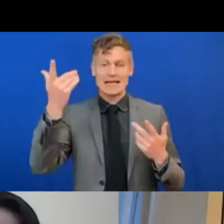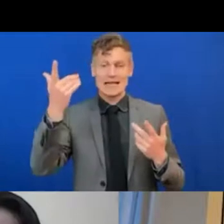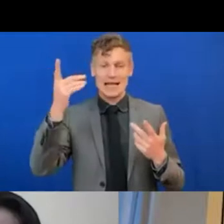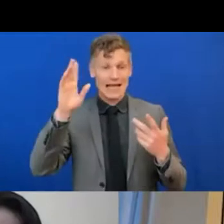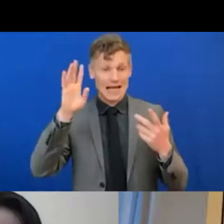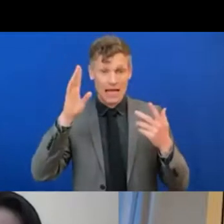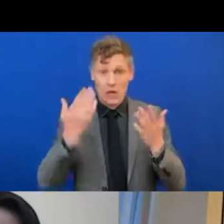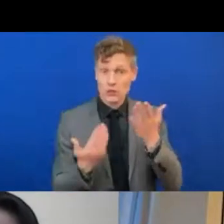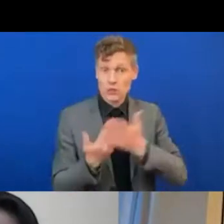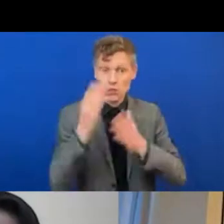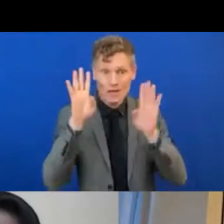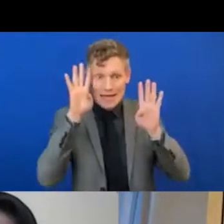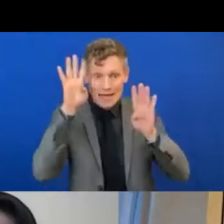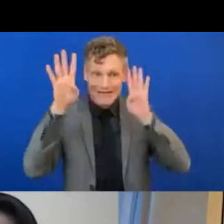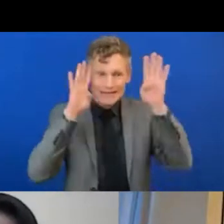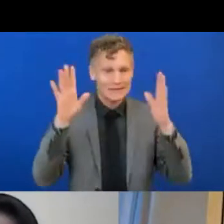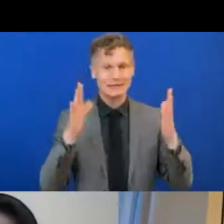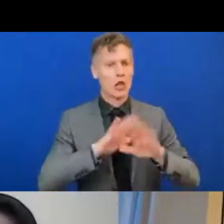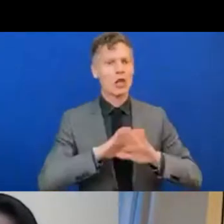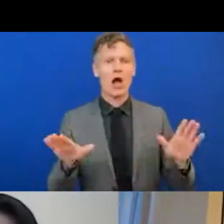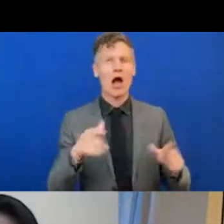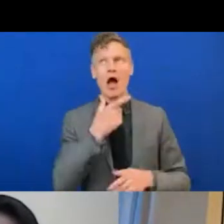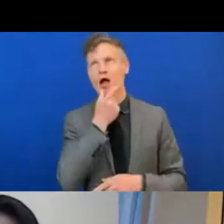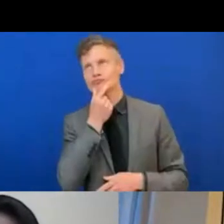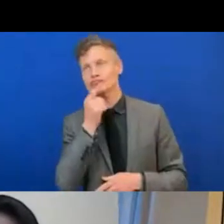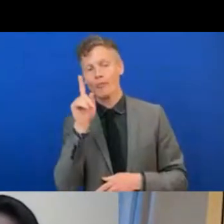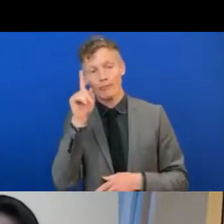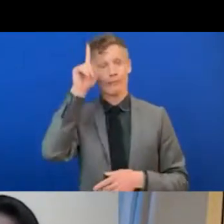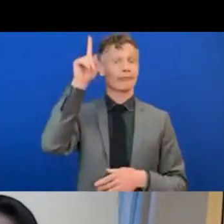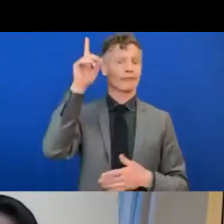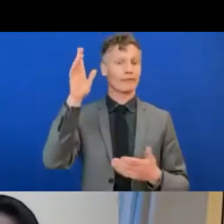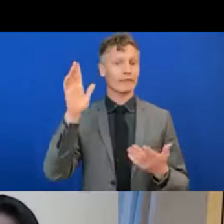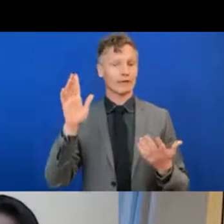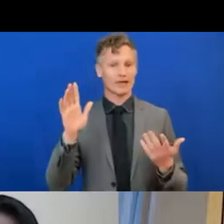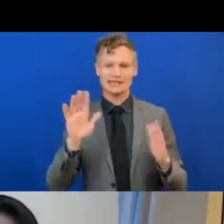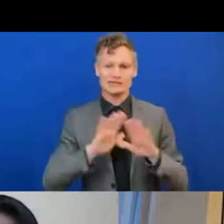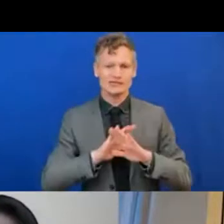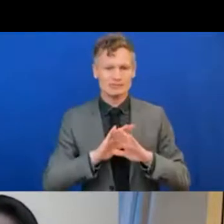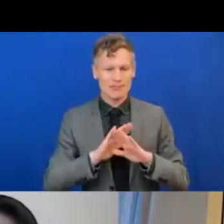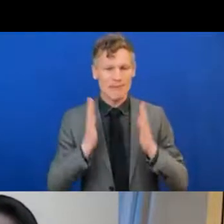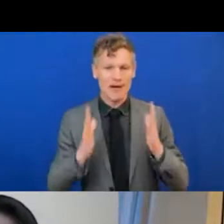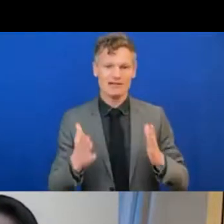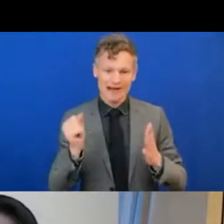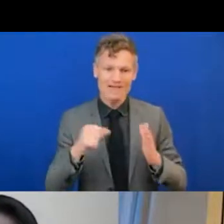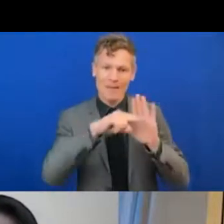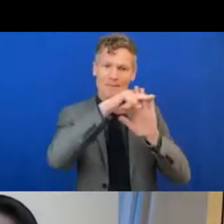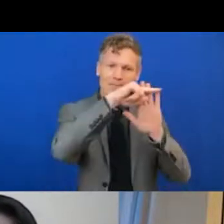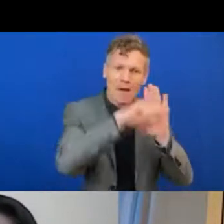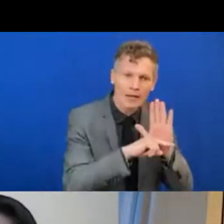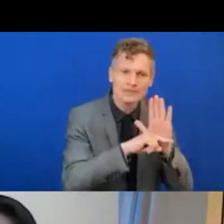both policy, regulatory, and market support, and with funding.